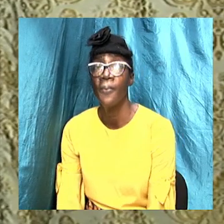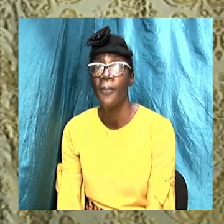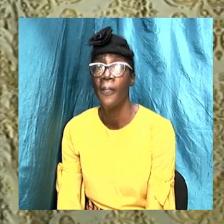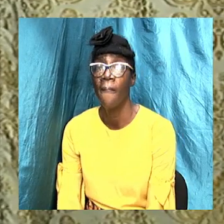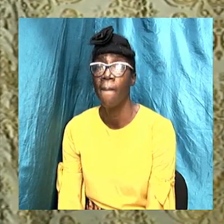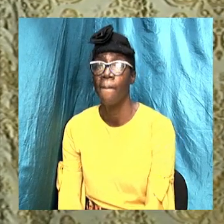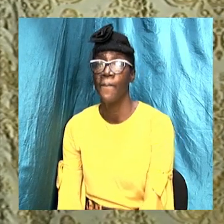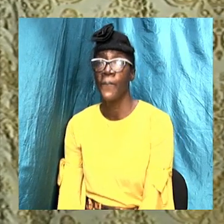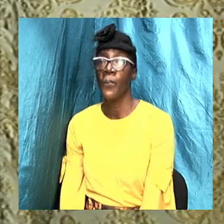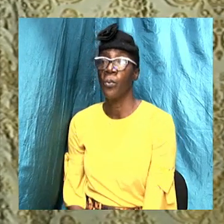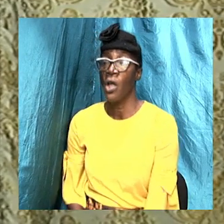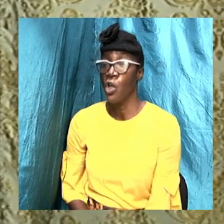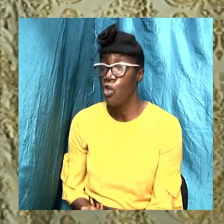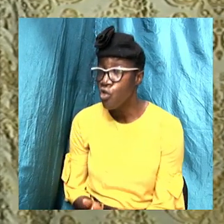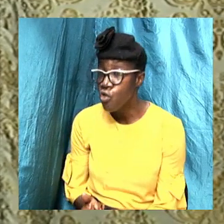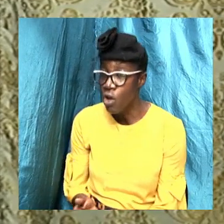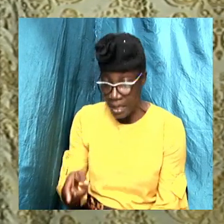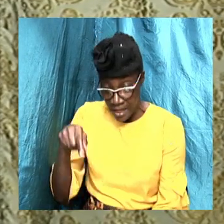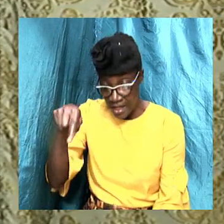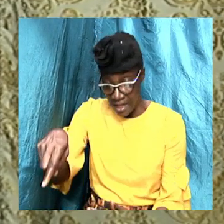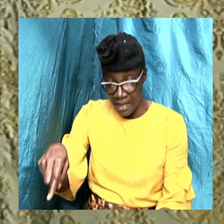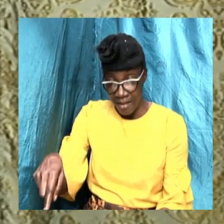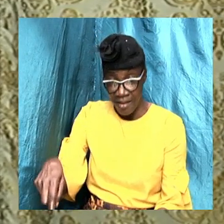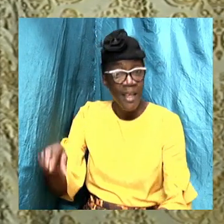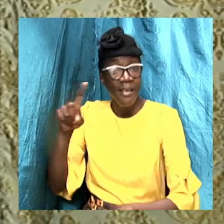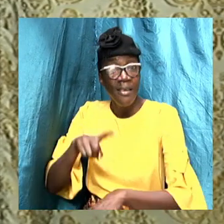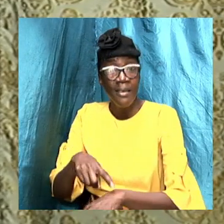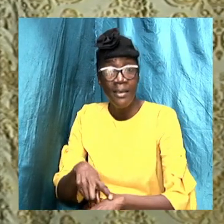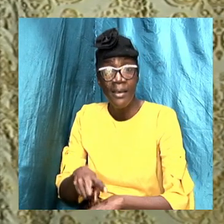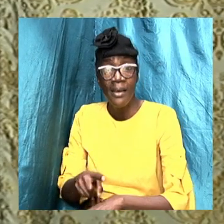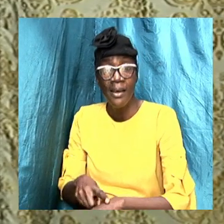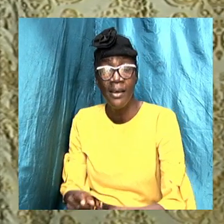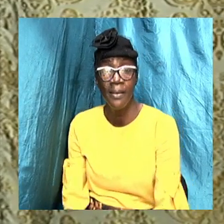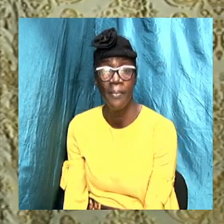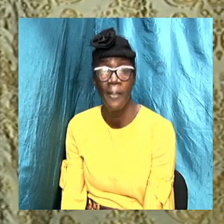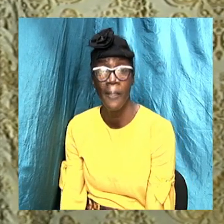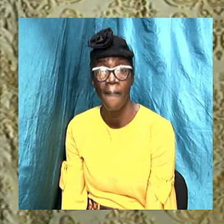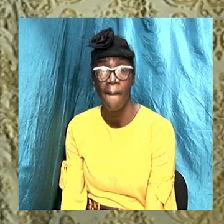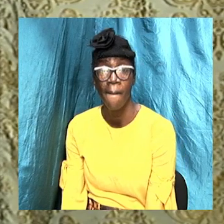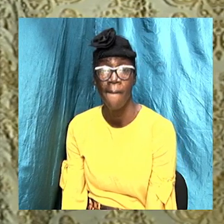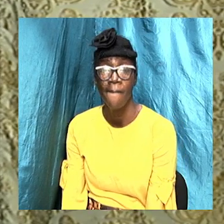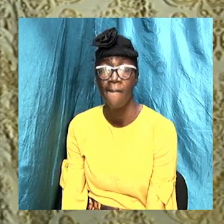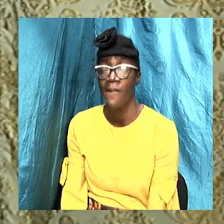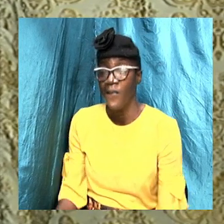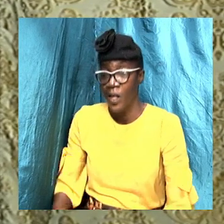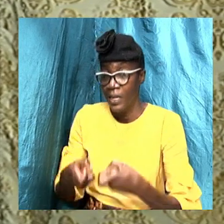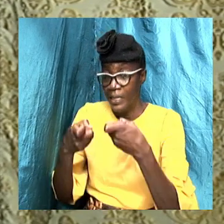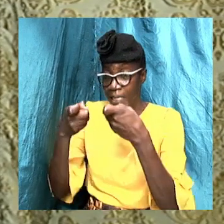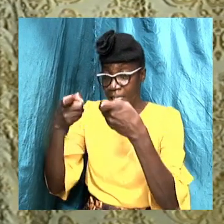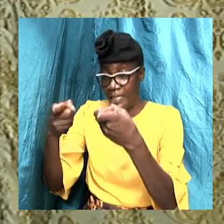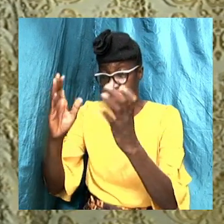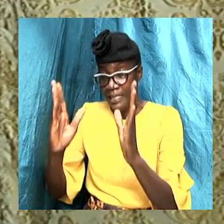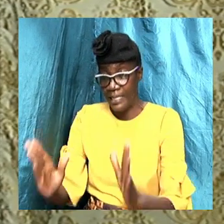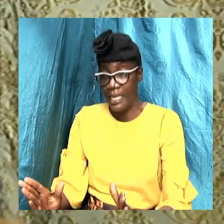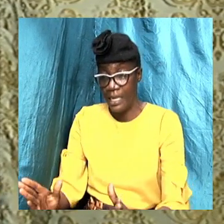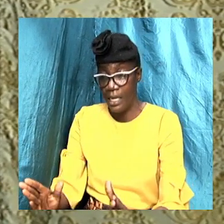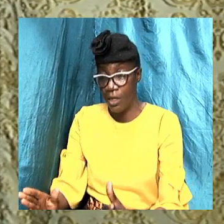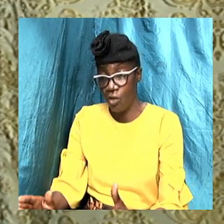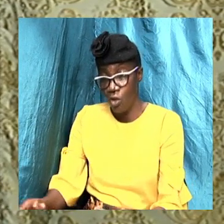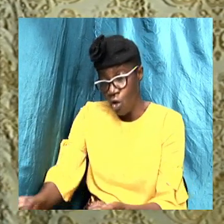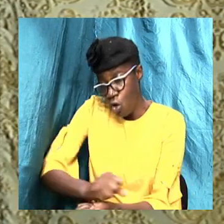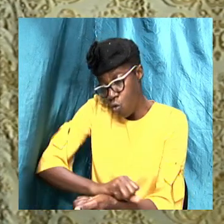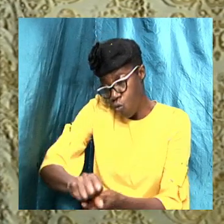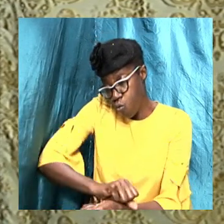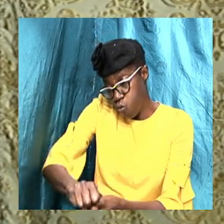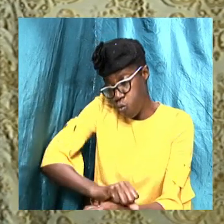During these events, sinners were washed away,